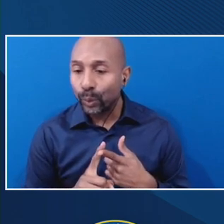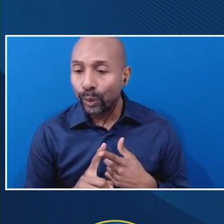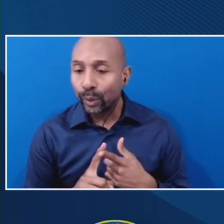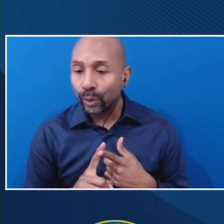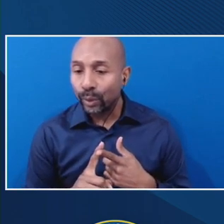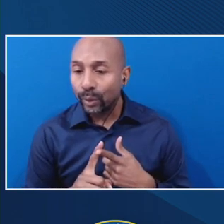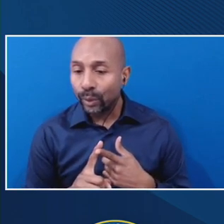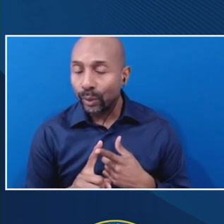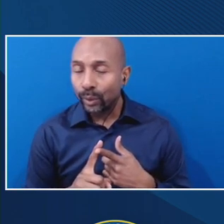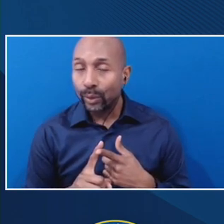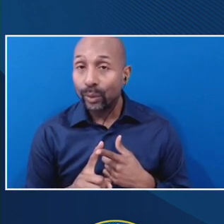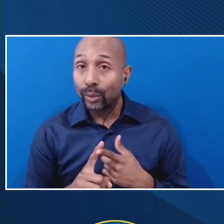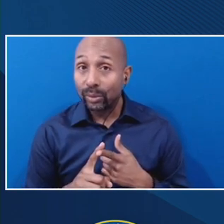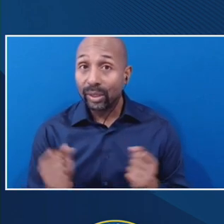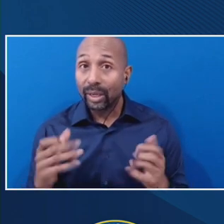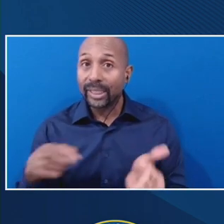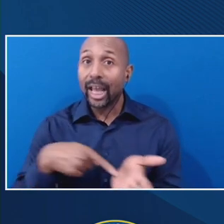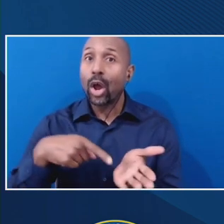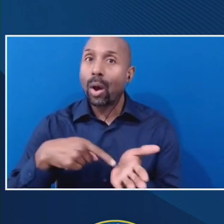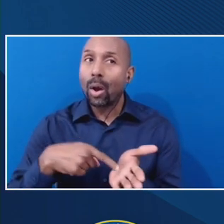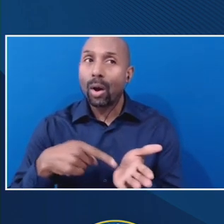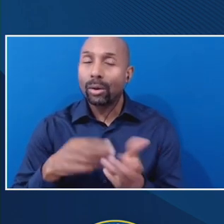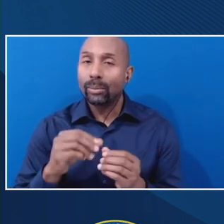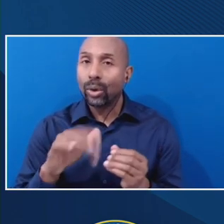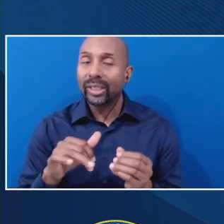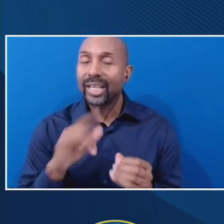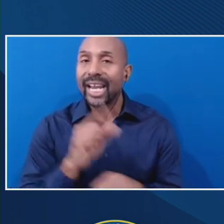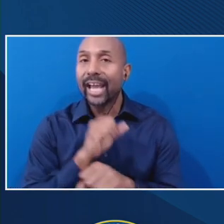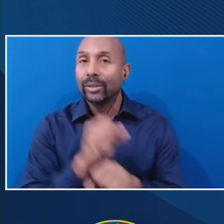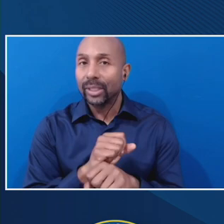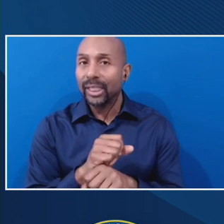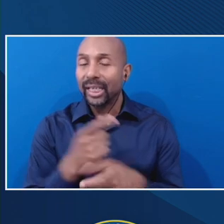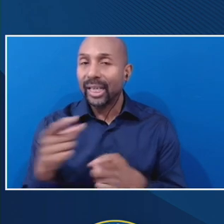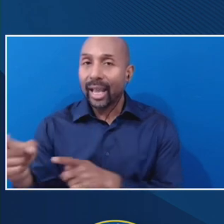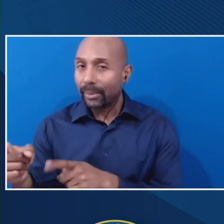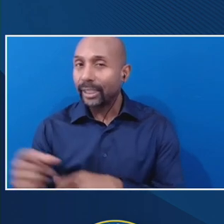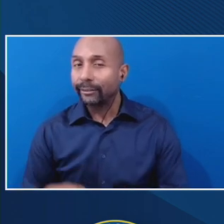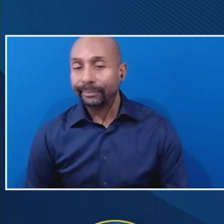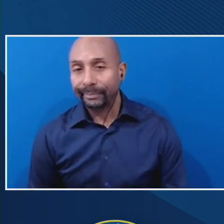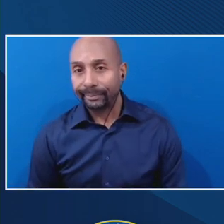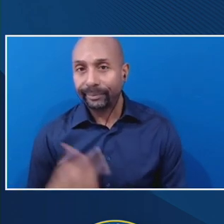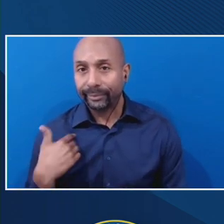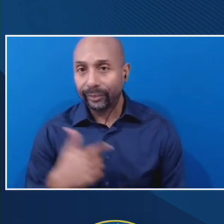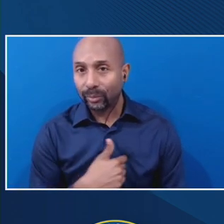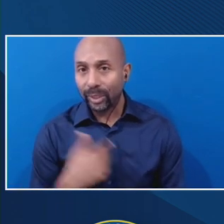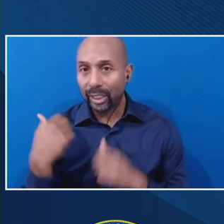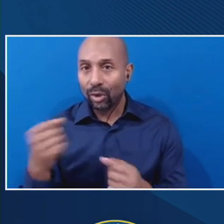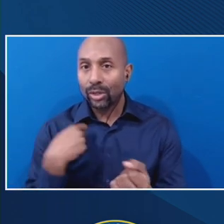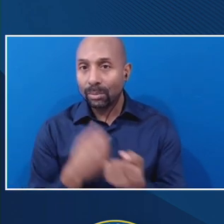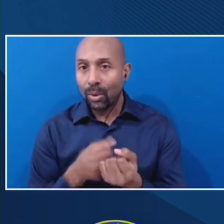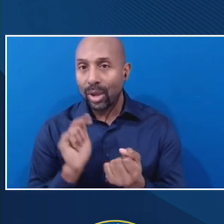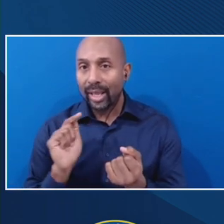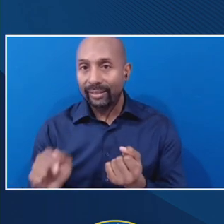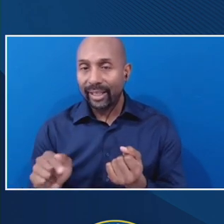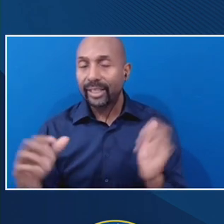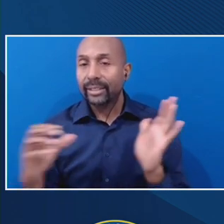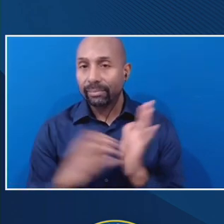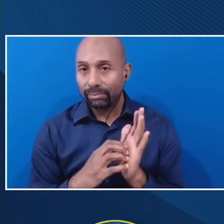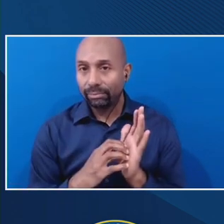owe so much more than they were ever, you know, actually encouraged. So we do, you know, strongly support this proposal.